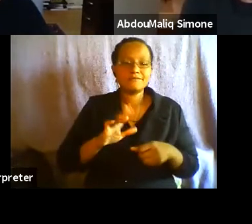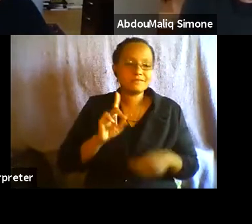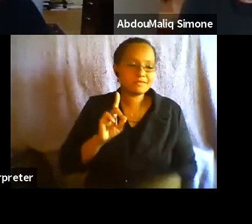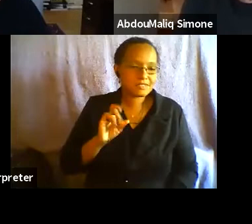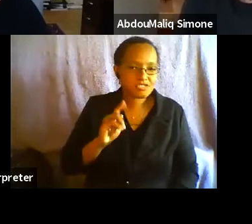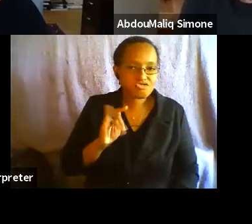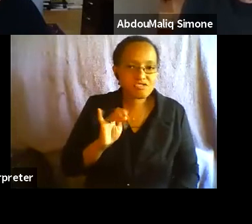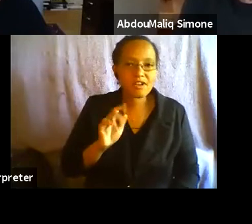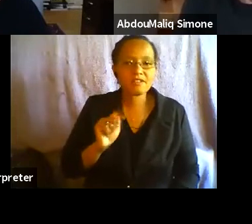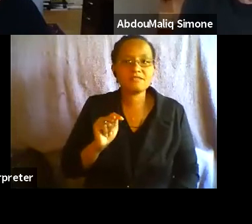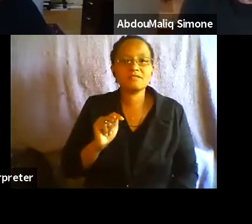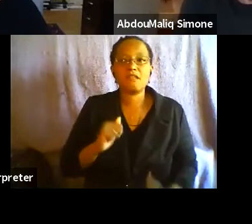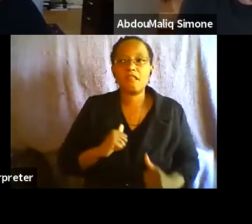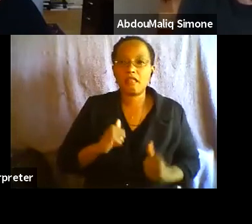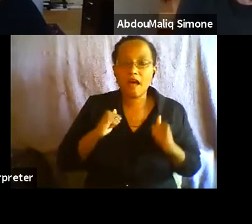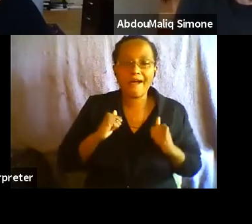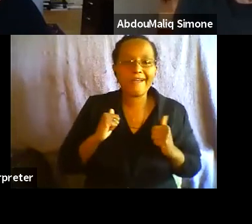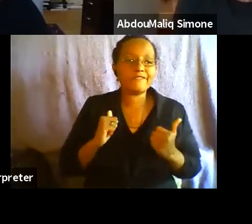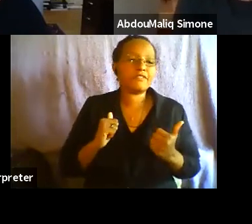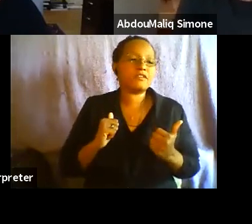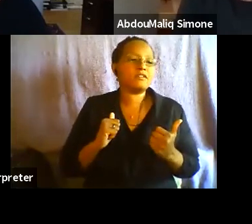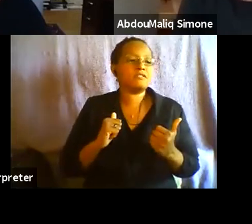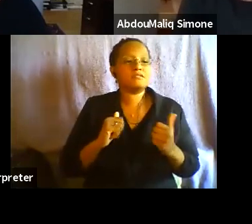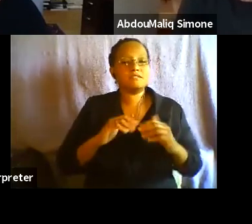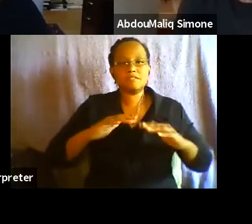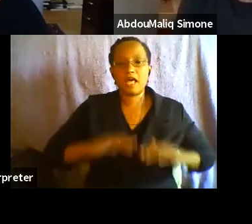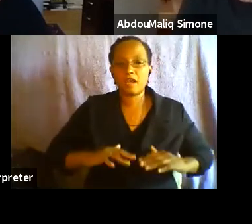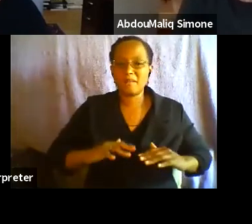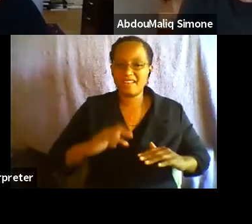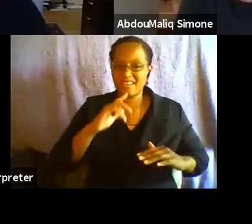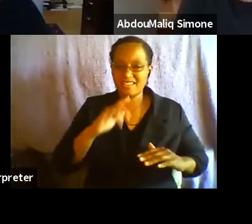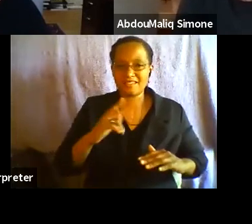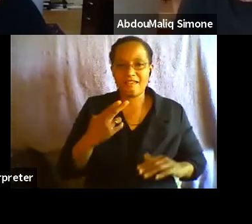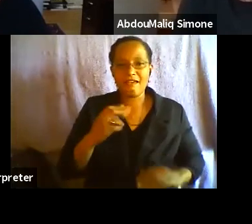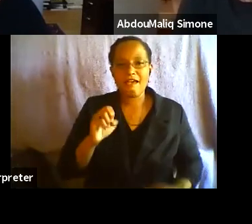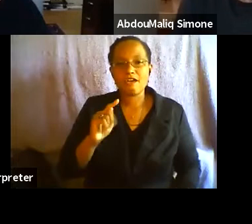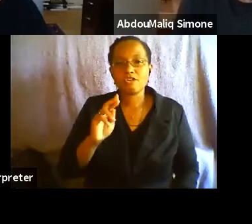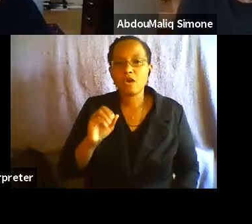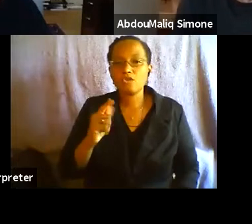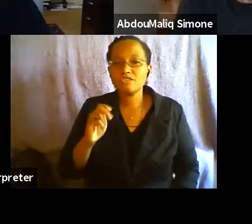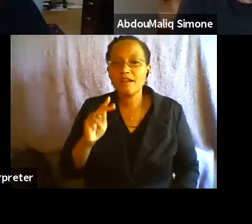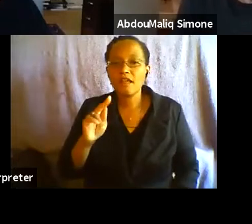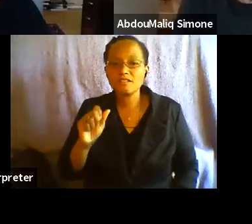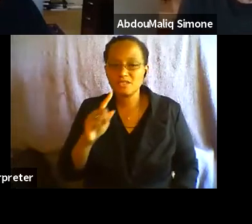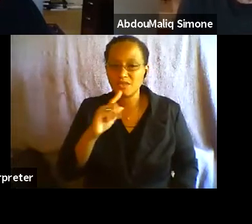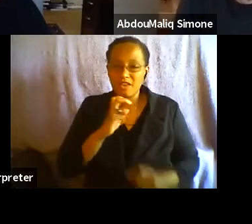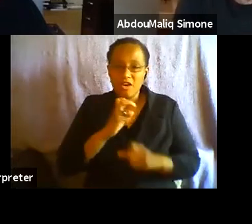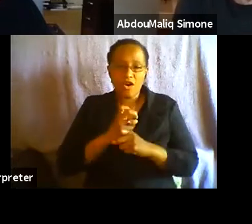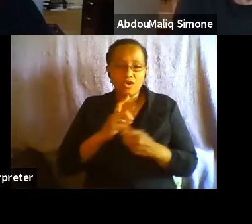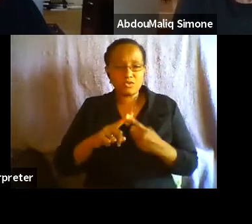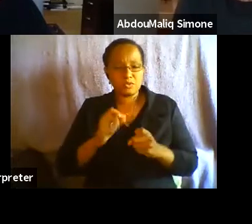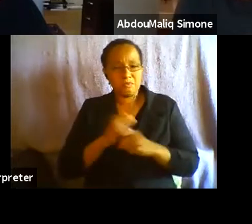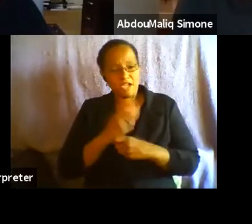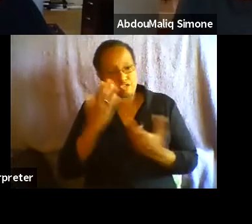settlement is so heterogeneous. It's hard to make particular kinds of generalizations about